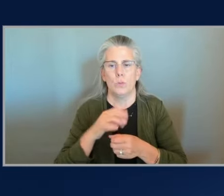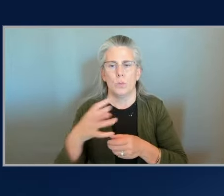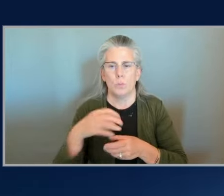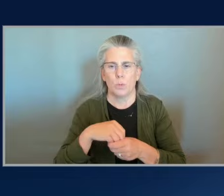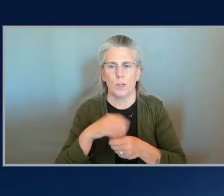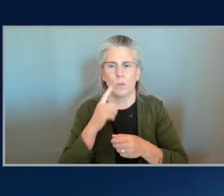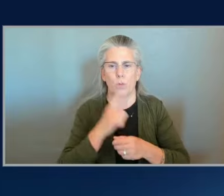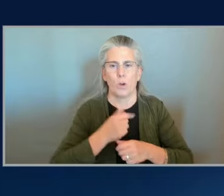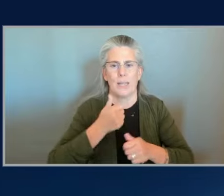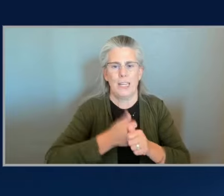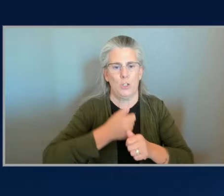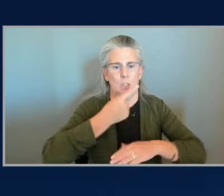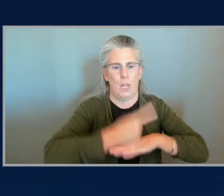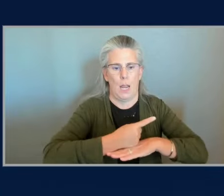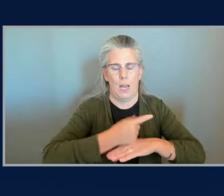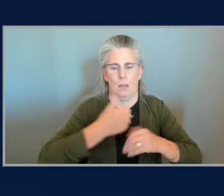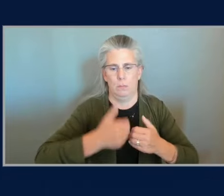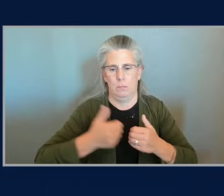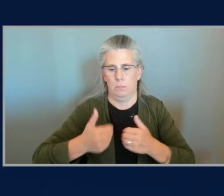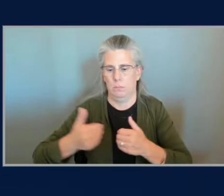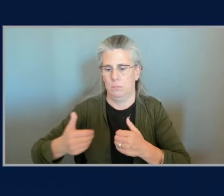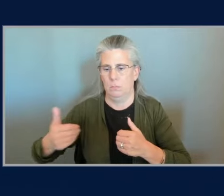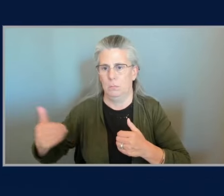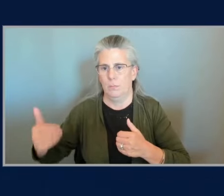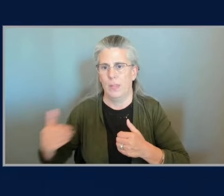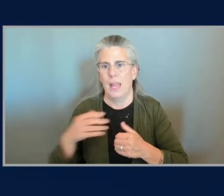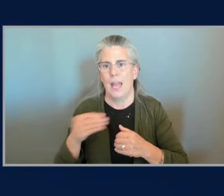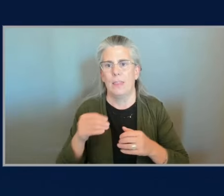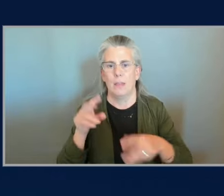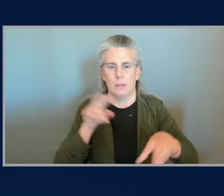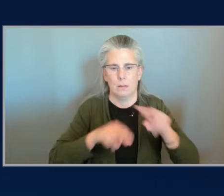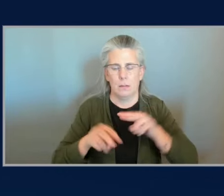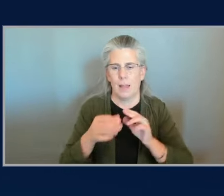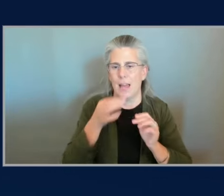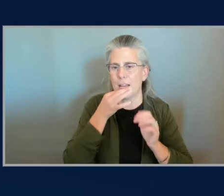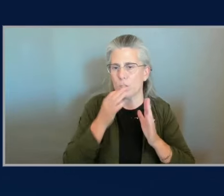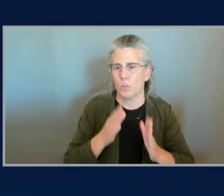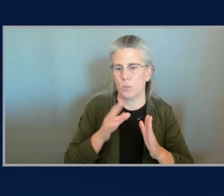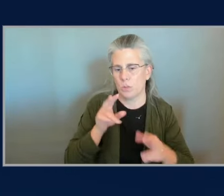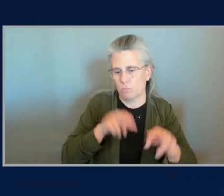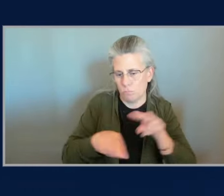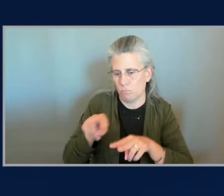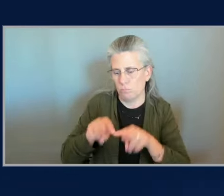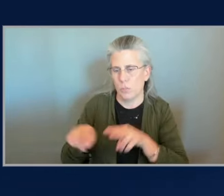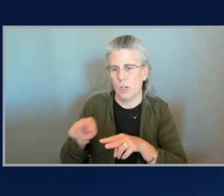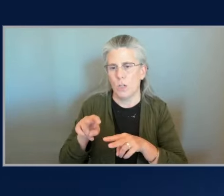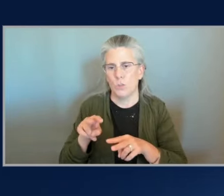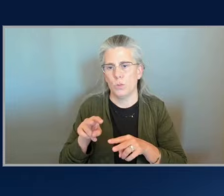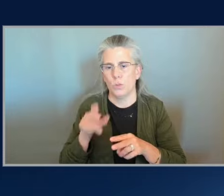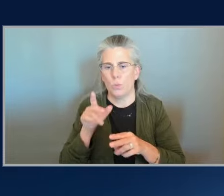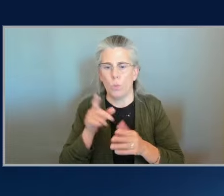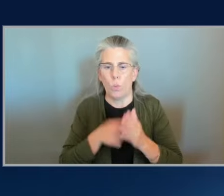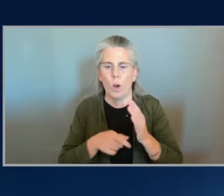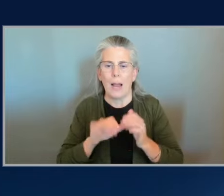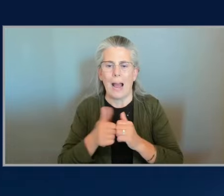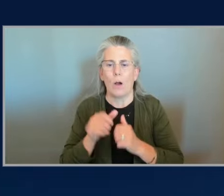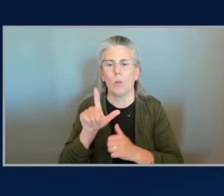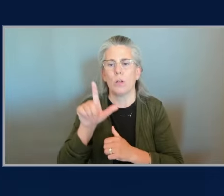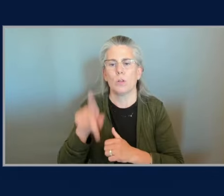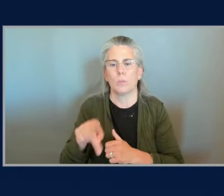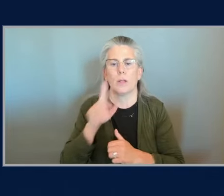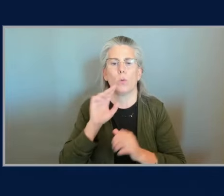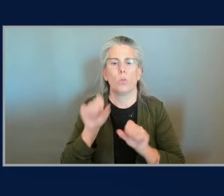that were then reviewed by experts and modified for uh what we would recommend as lonely planet so why don't we go to madrid yeah